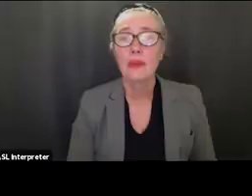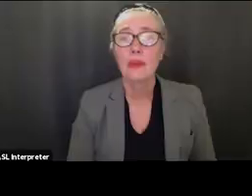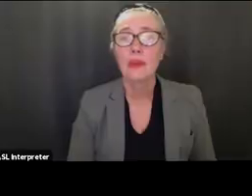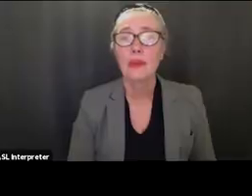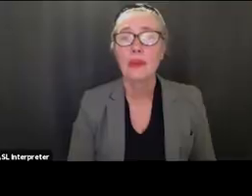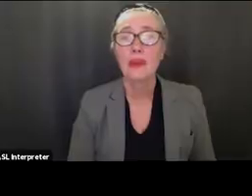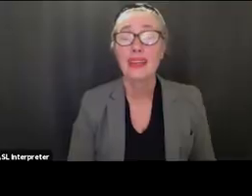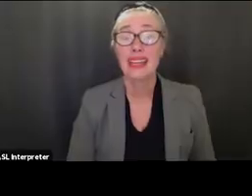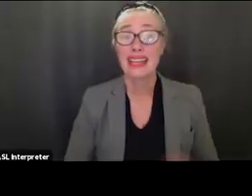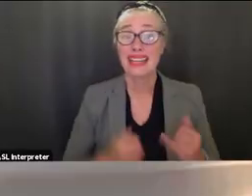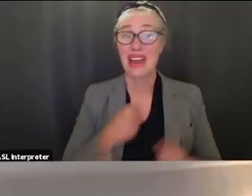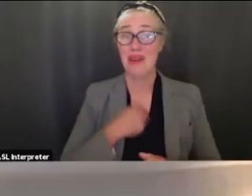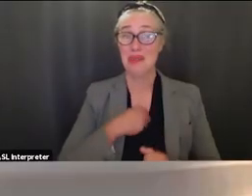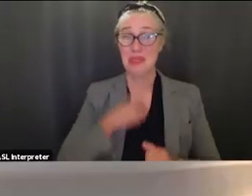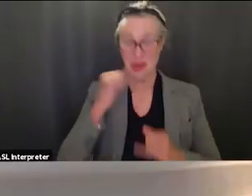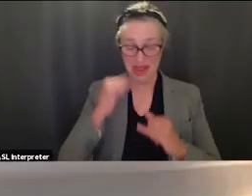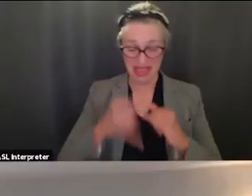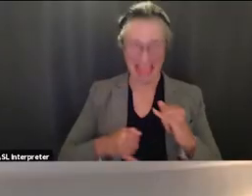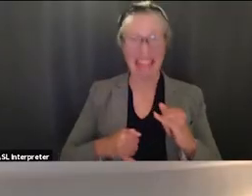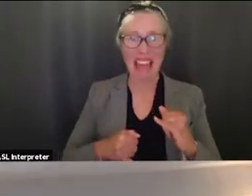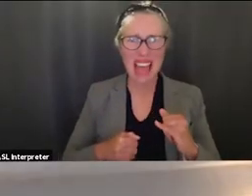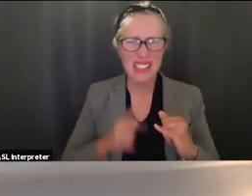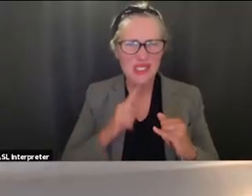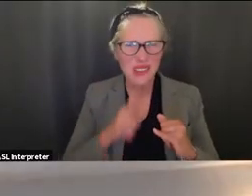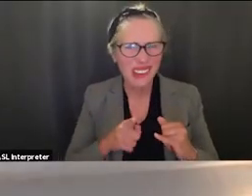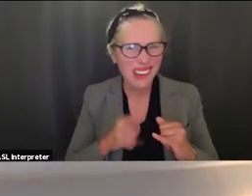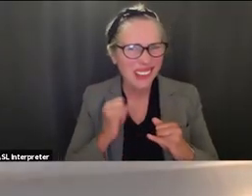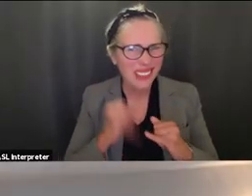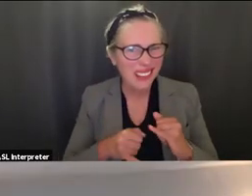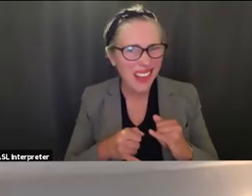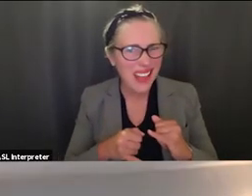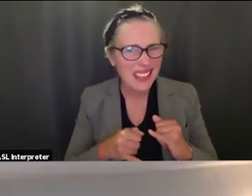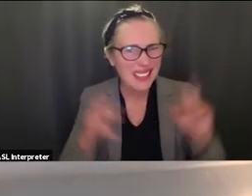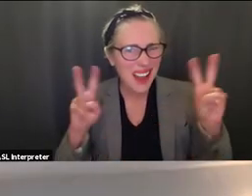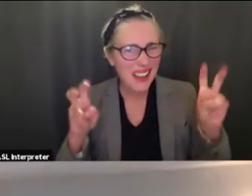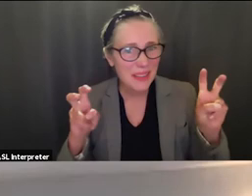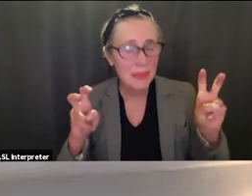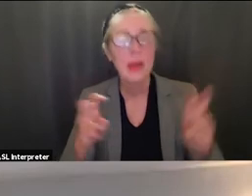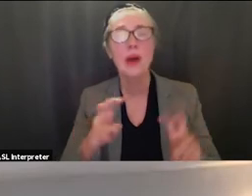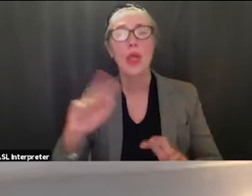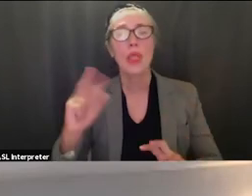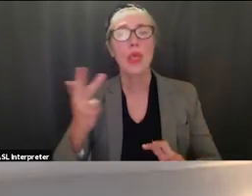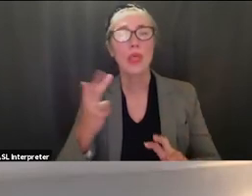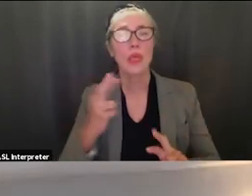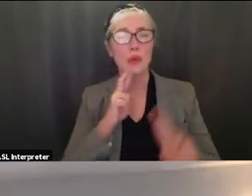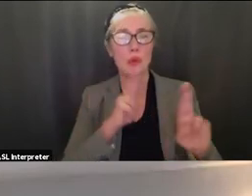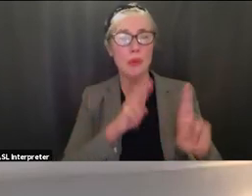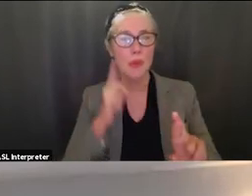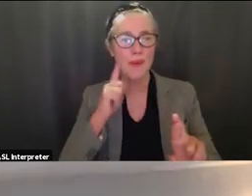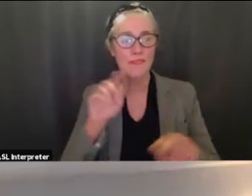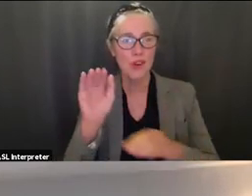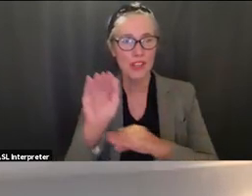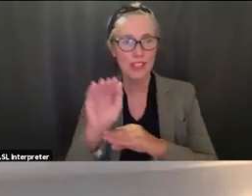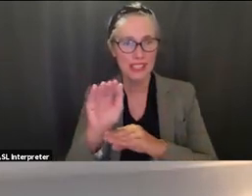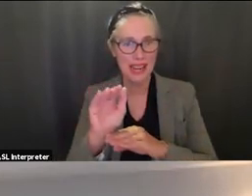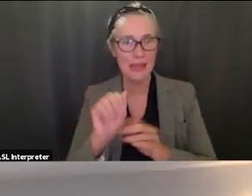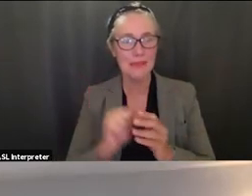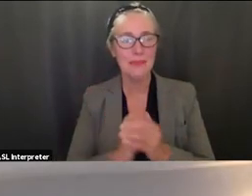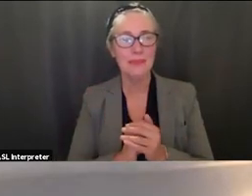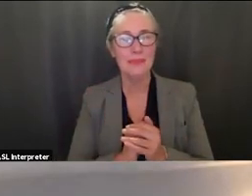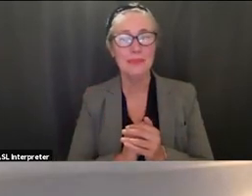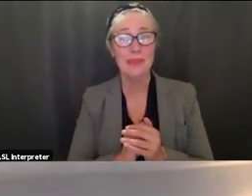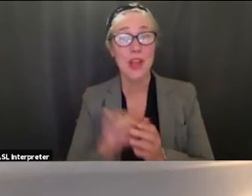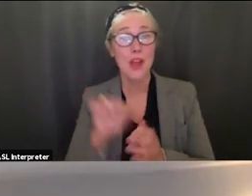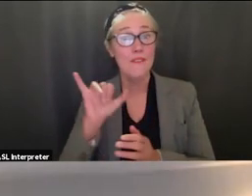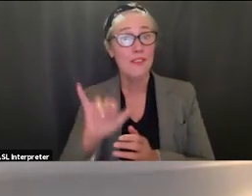real the last agenda item and it is our third report of the evening and for this i